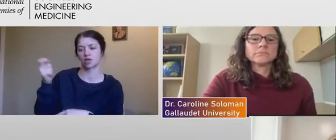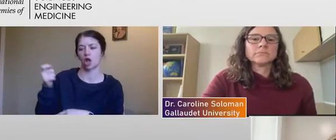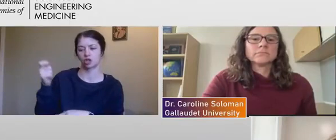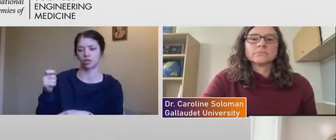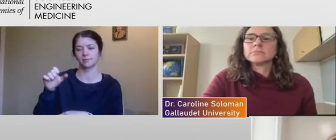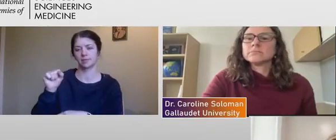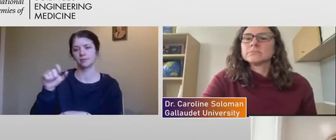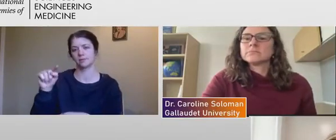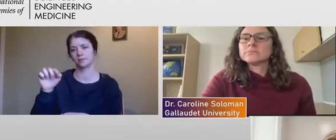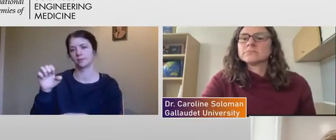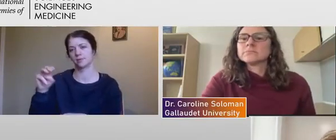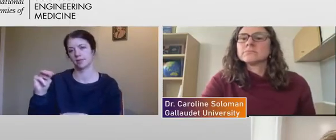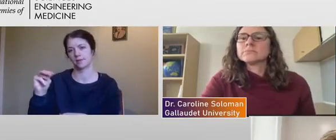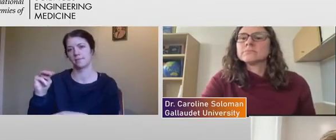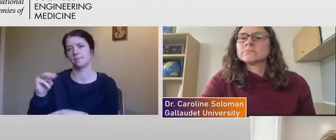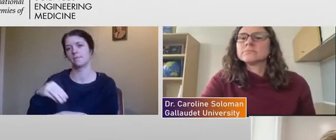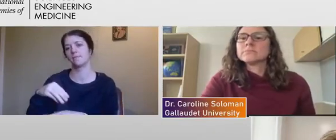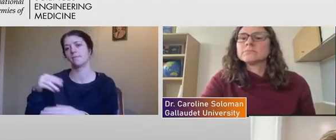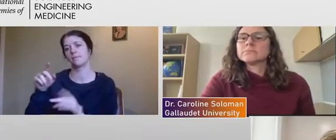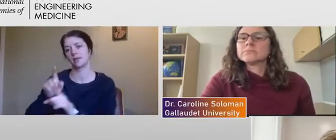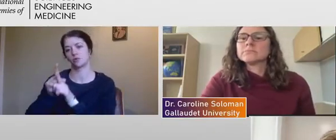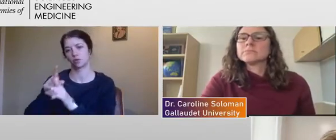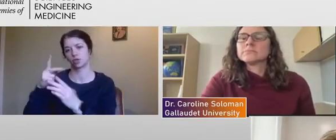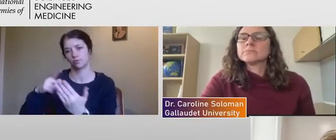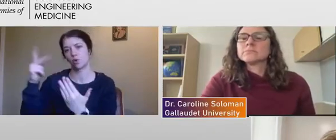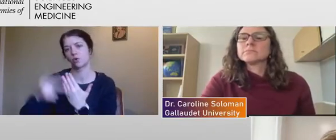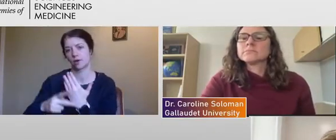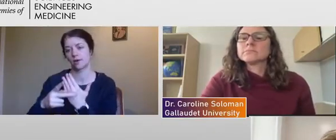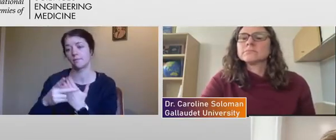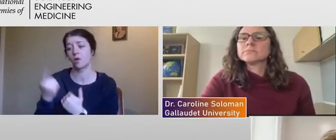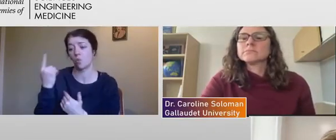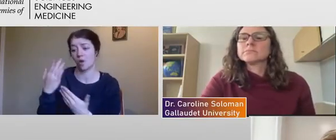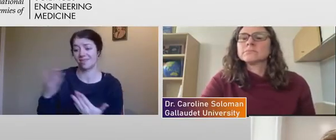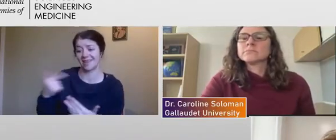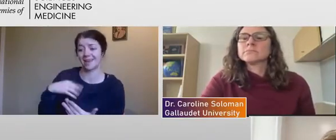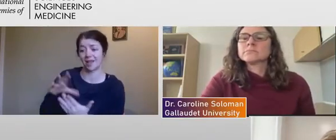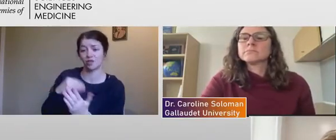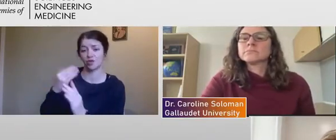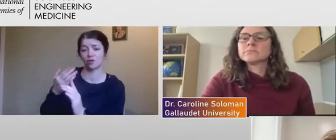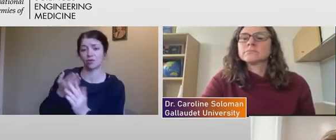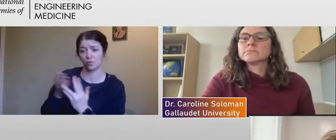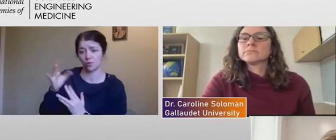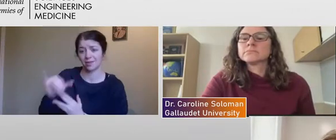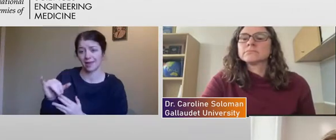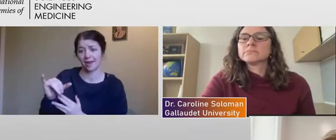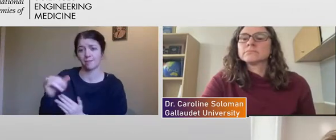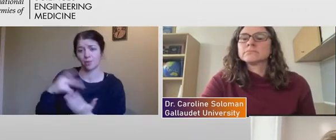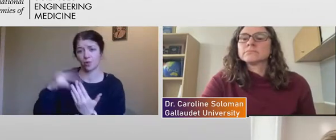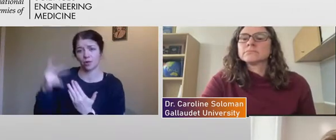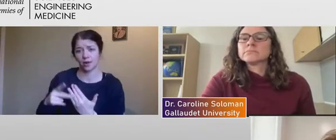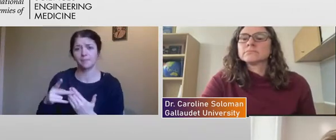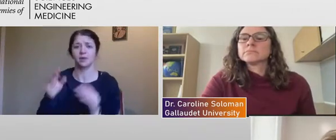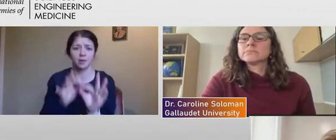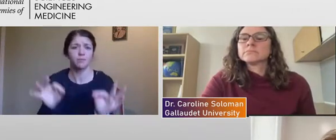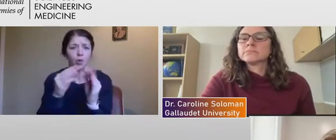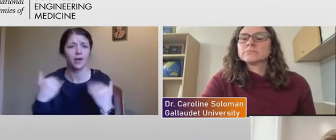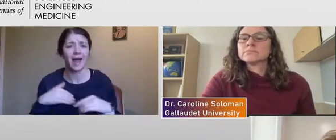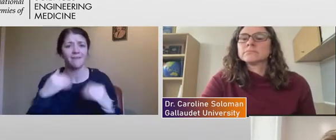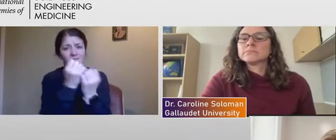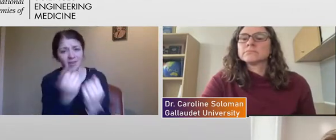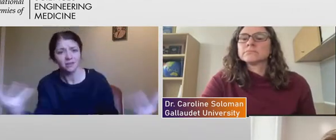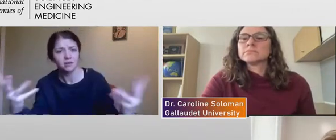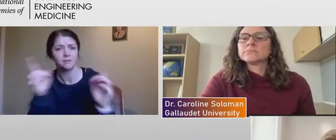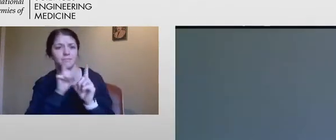and one of the things I've learned, um, through that program is how important it is to have many mentors, not just a research mentor, but